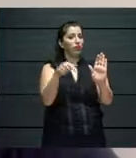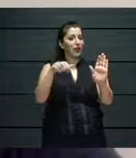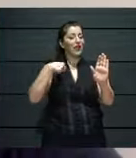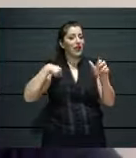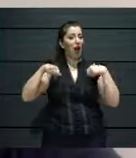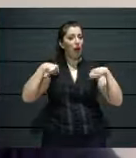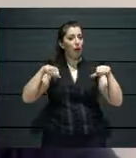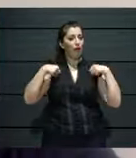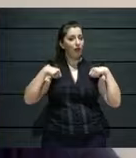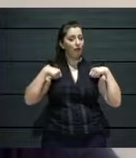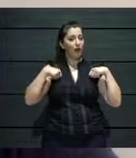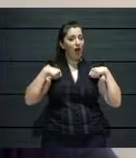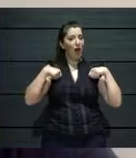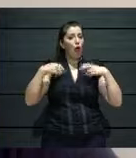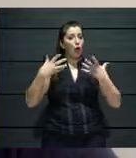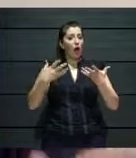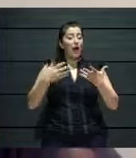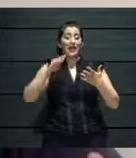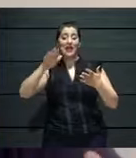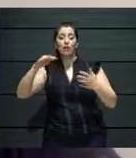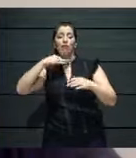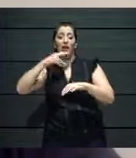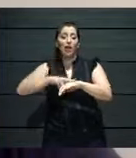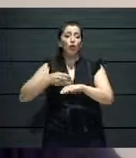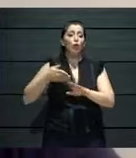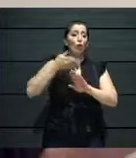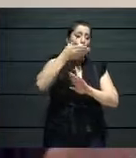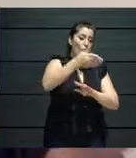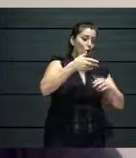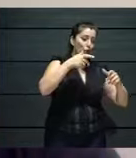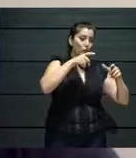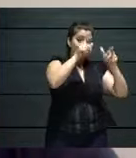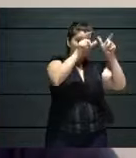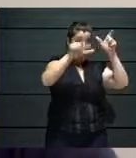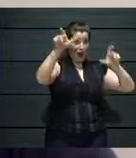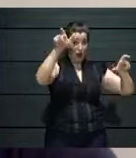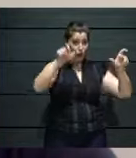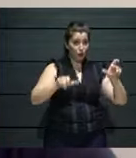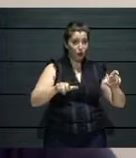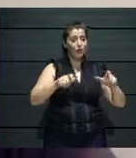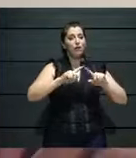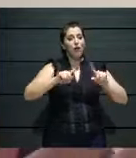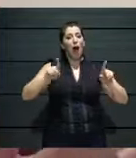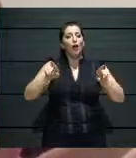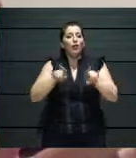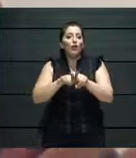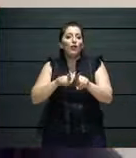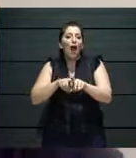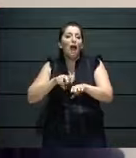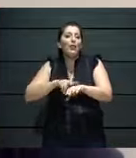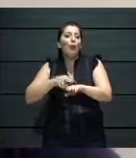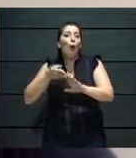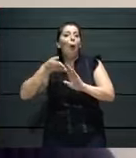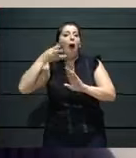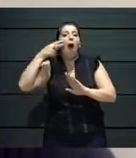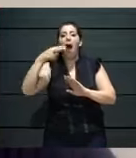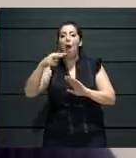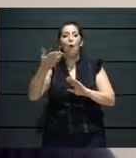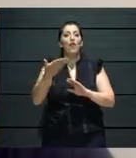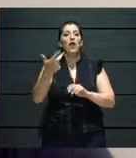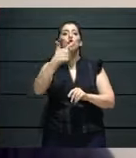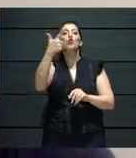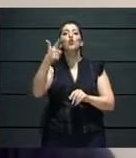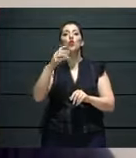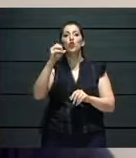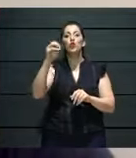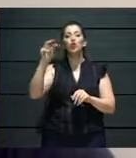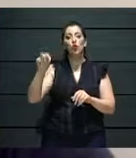follow it on Zoom. So the audience can online see Zoom and then see the performance, so they can see also the other people who see the performance.